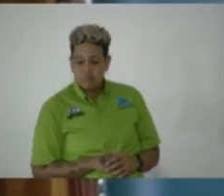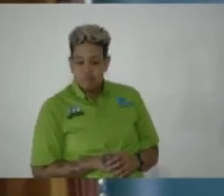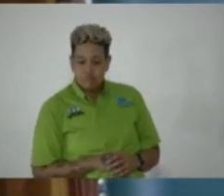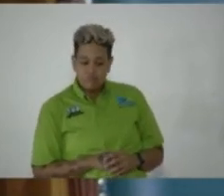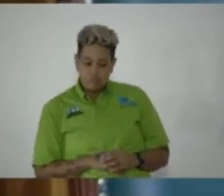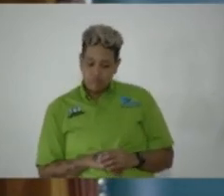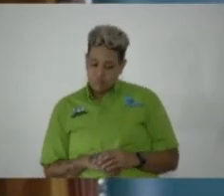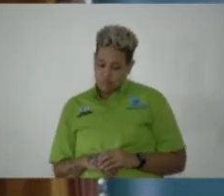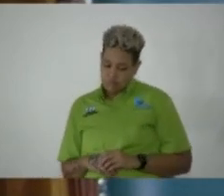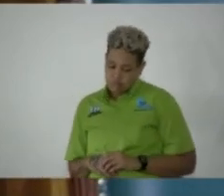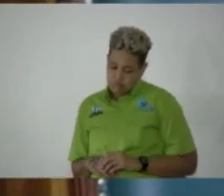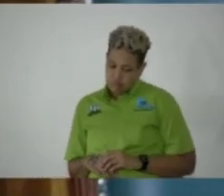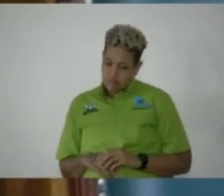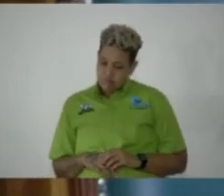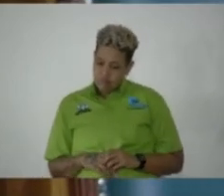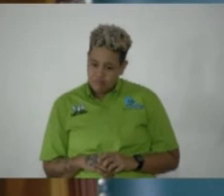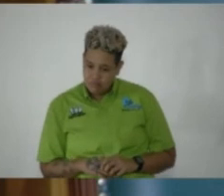So, would you be so kind?